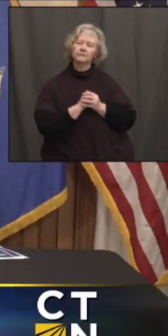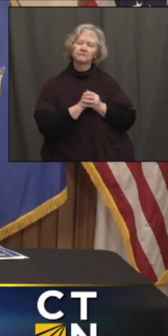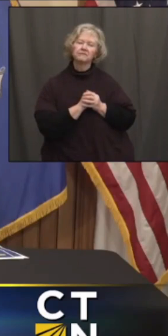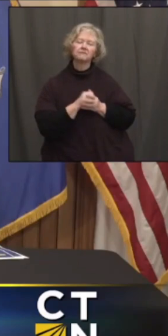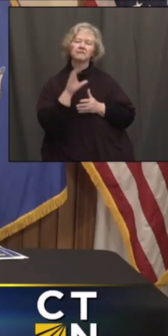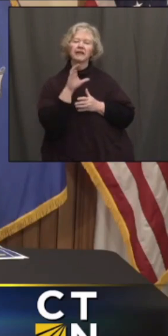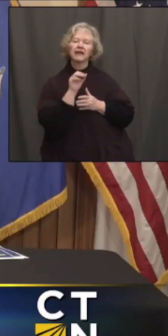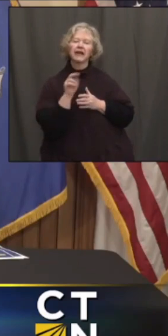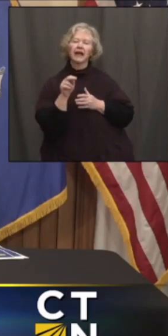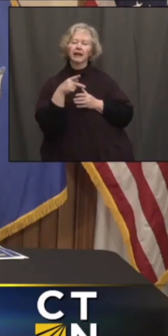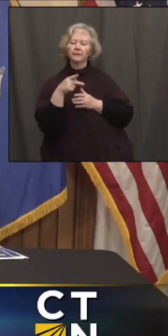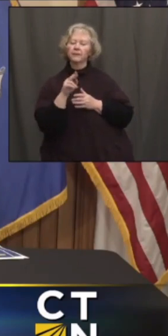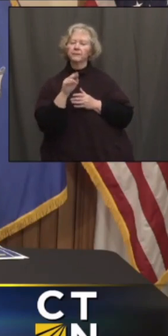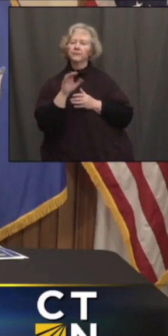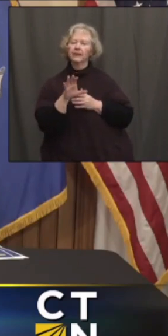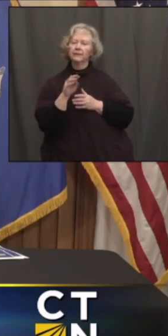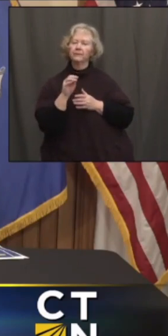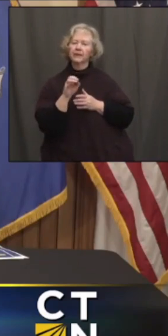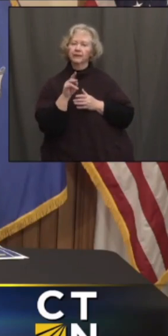Connecticut Public Media.